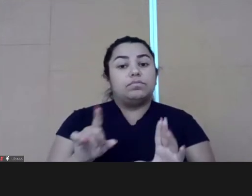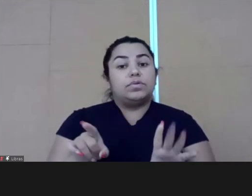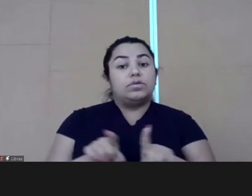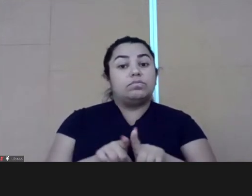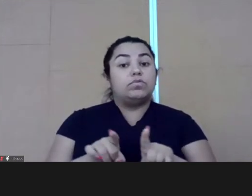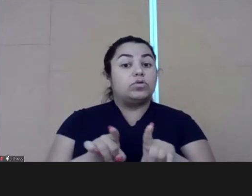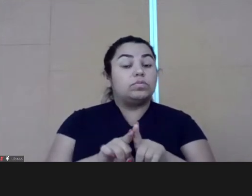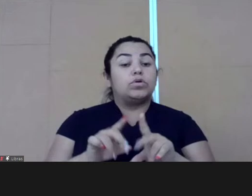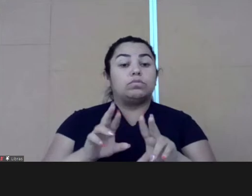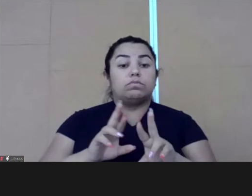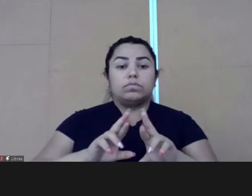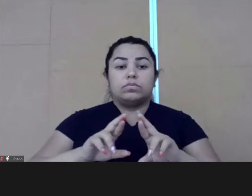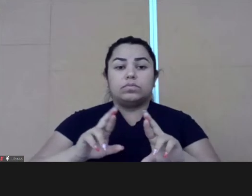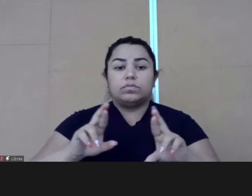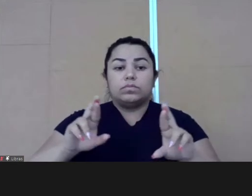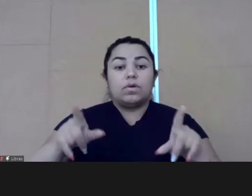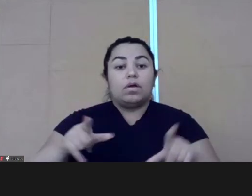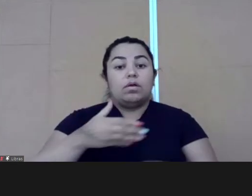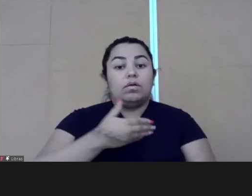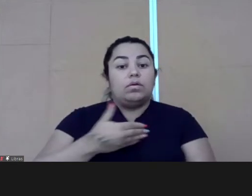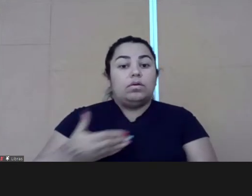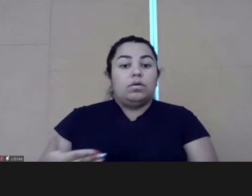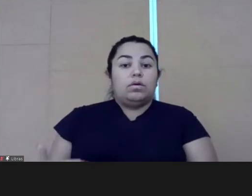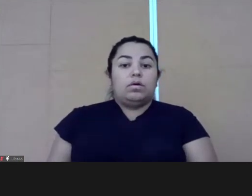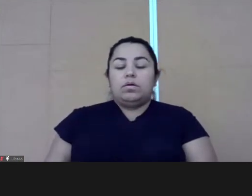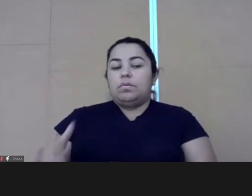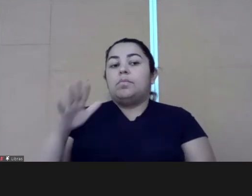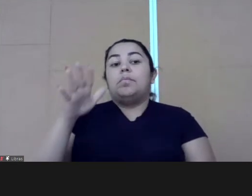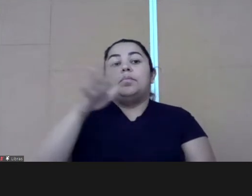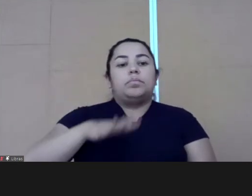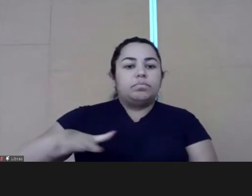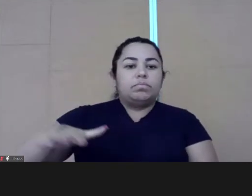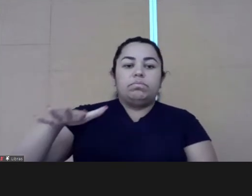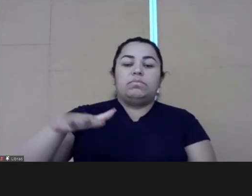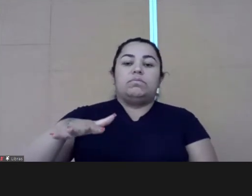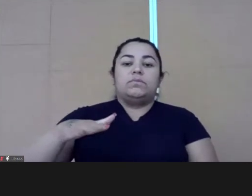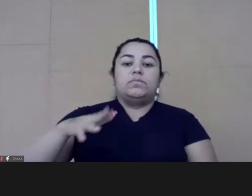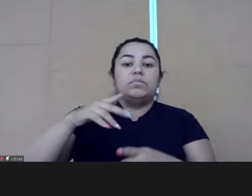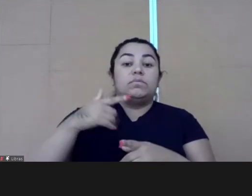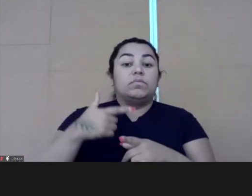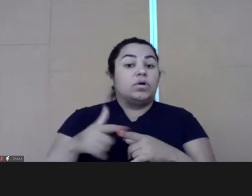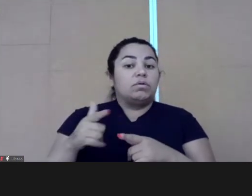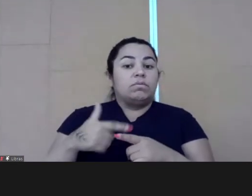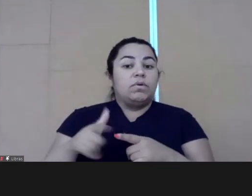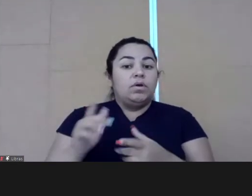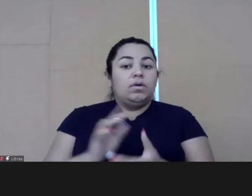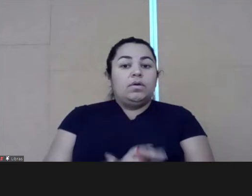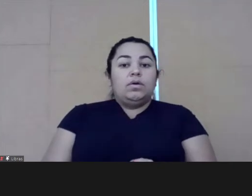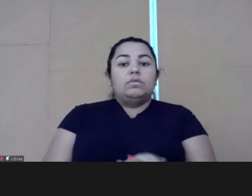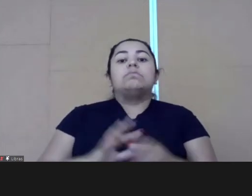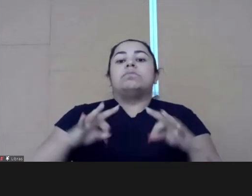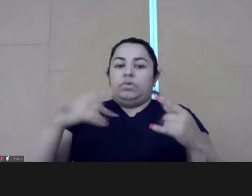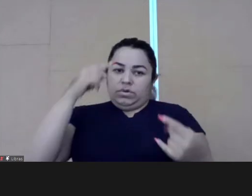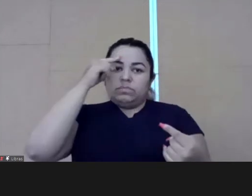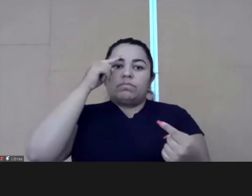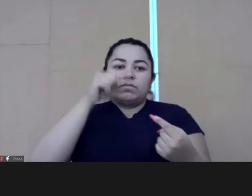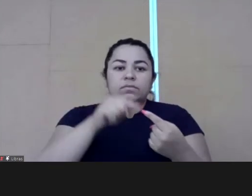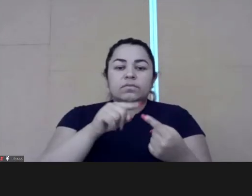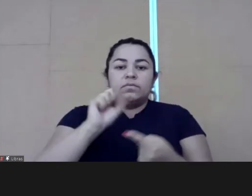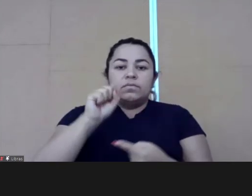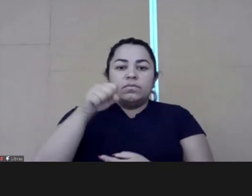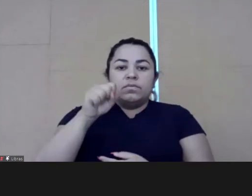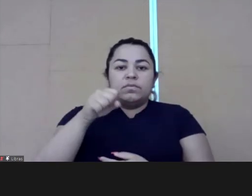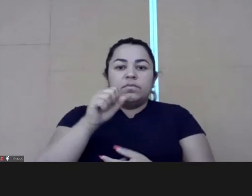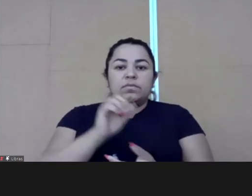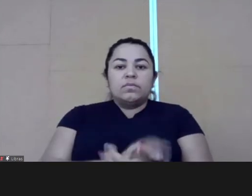address for different target audiences, scenarios and etc. So everyone is in